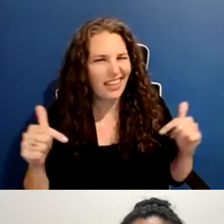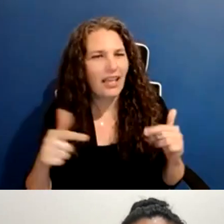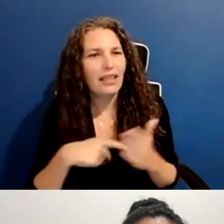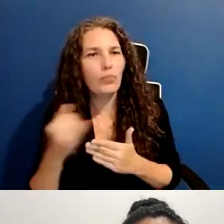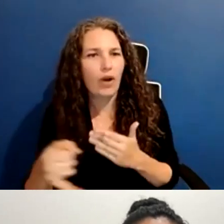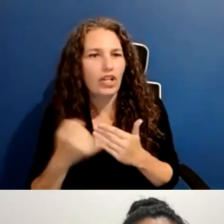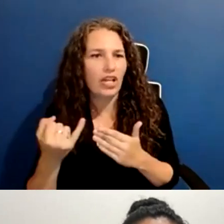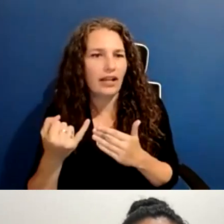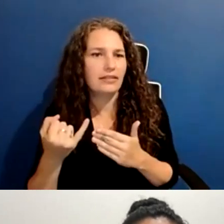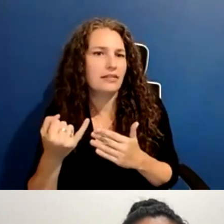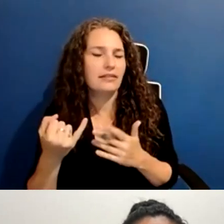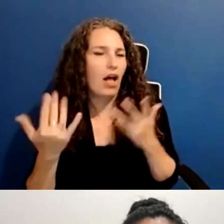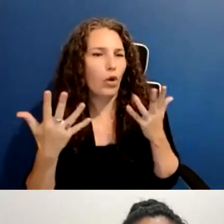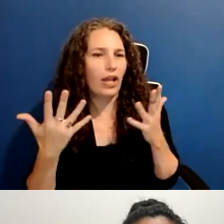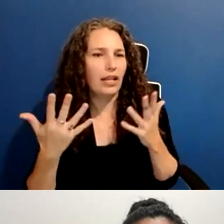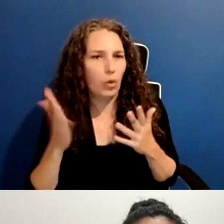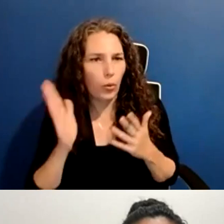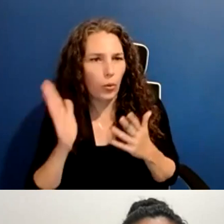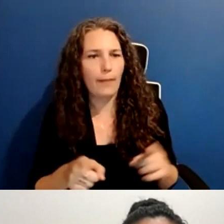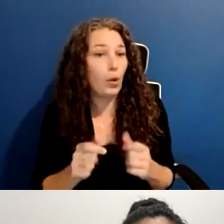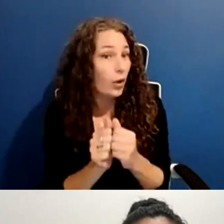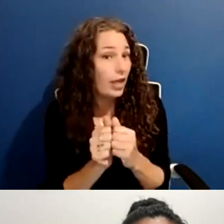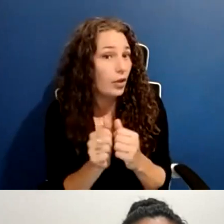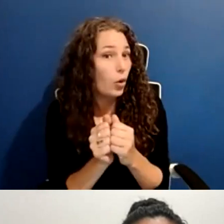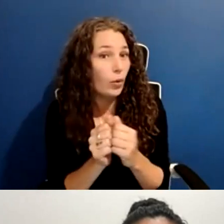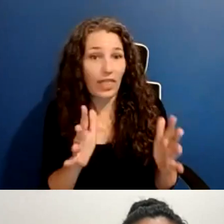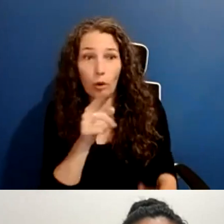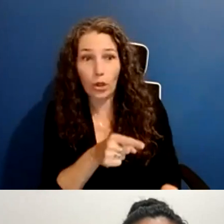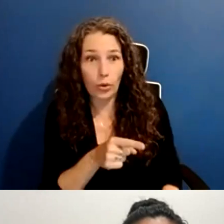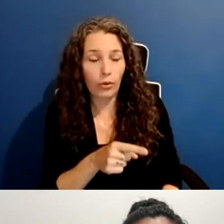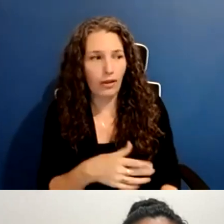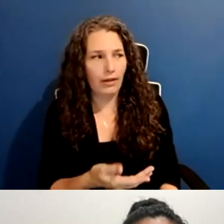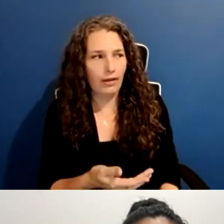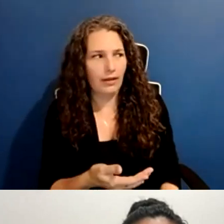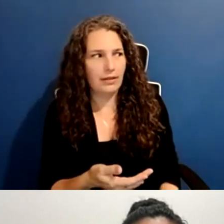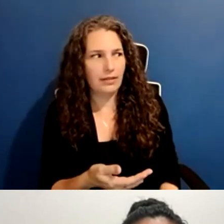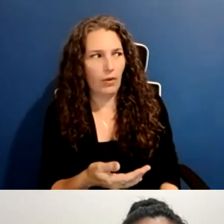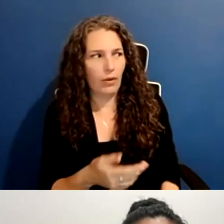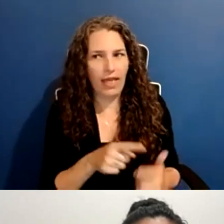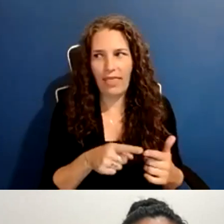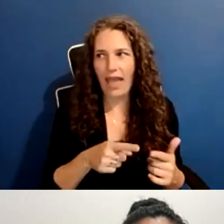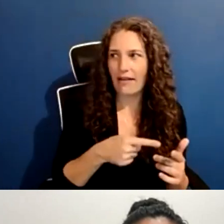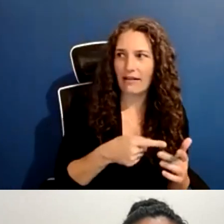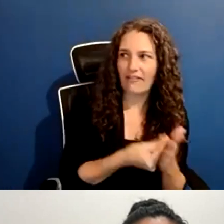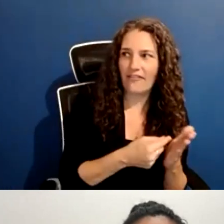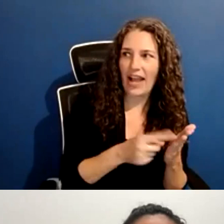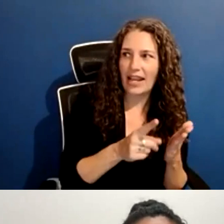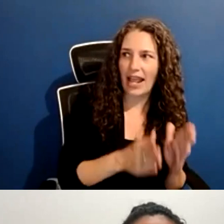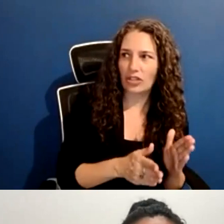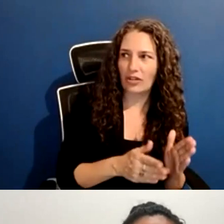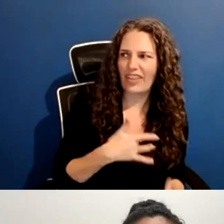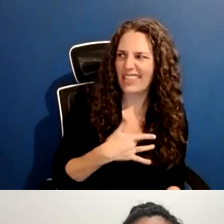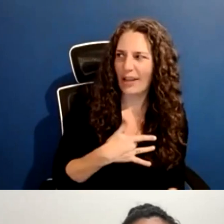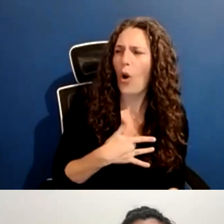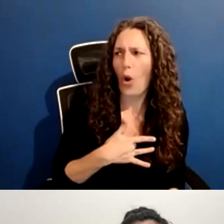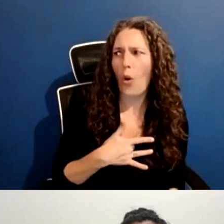Are you going to join me? Um, and so it makes it feel like the financier is the one who's going to be left behind if they don't take the